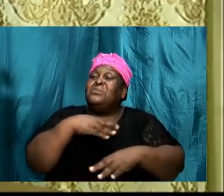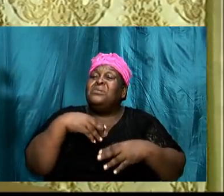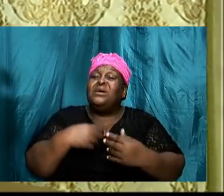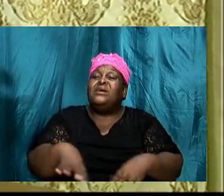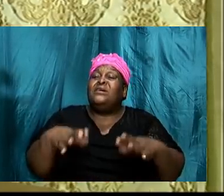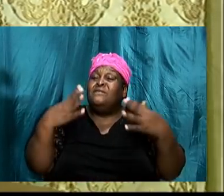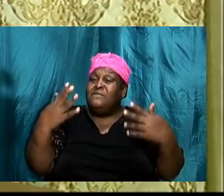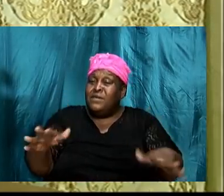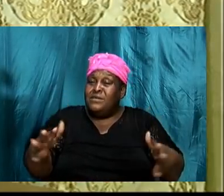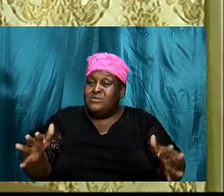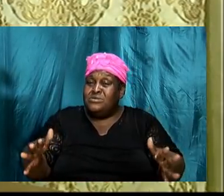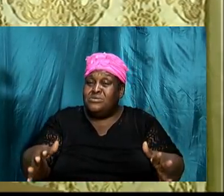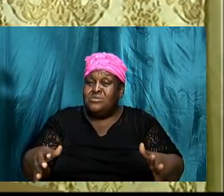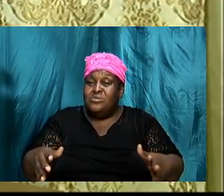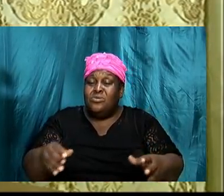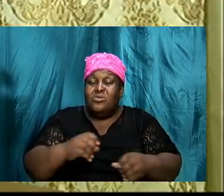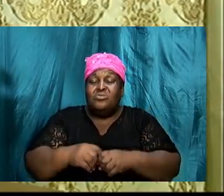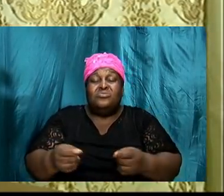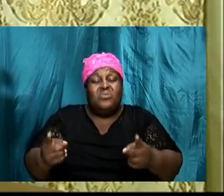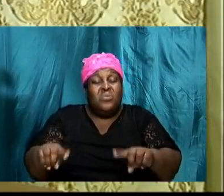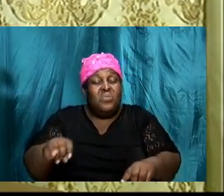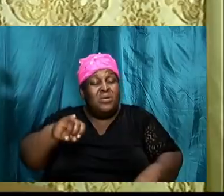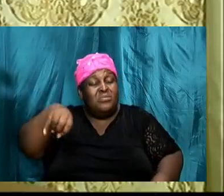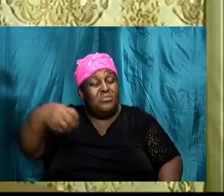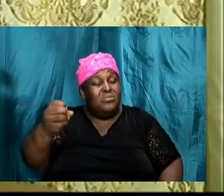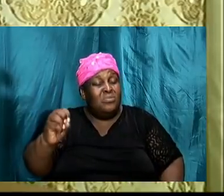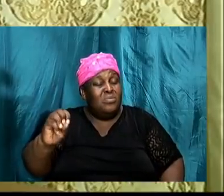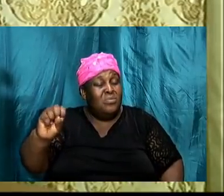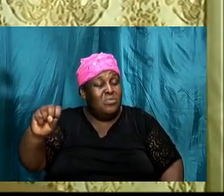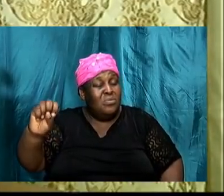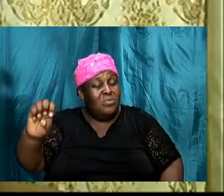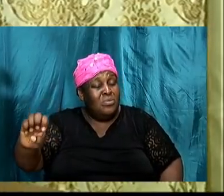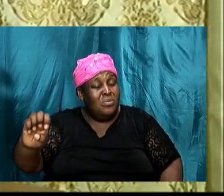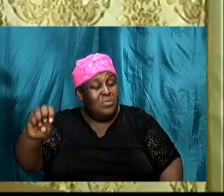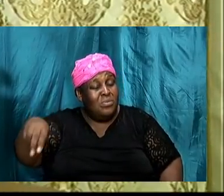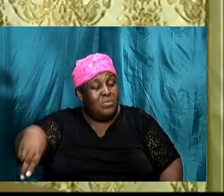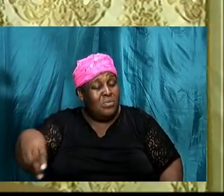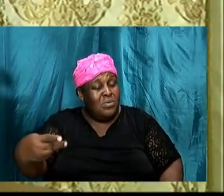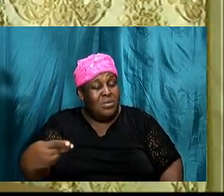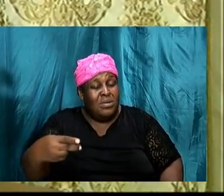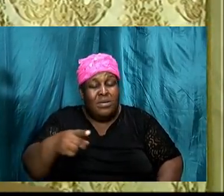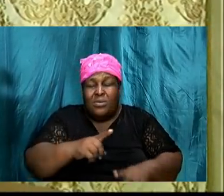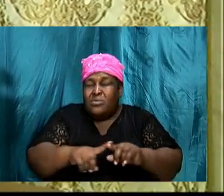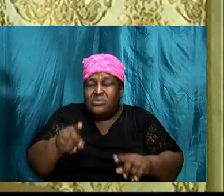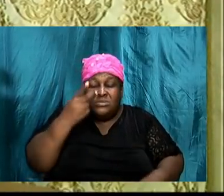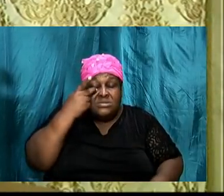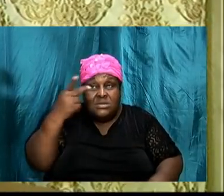so Joseph while he went through it he couldn't even see what God was doing